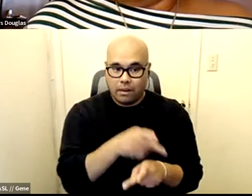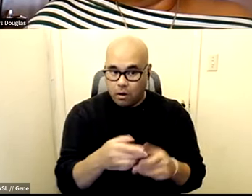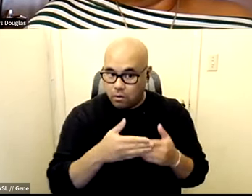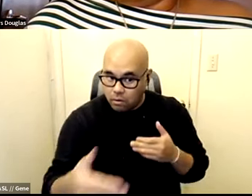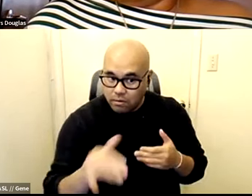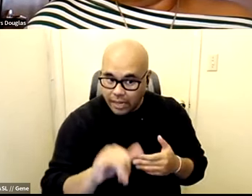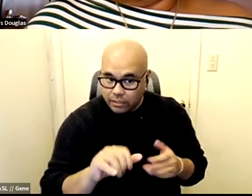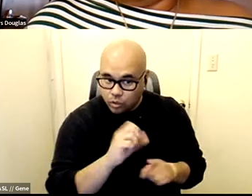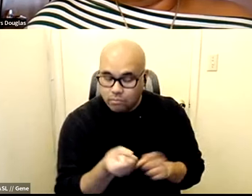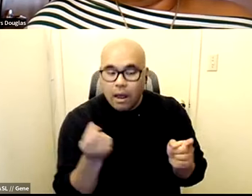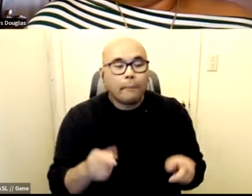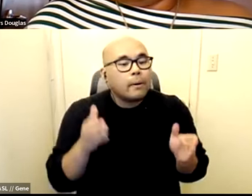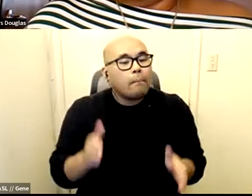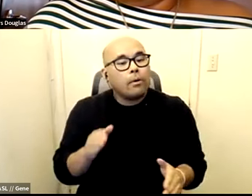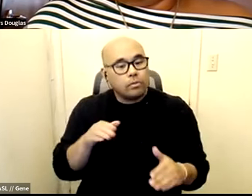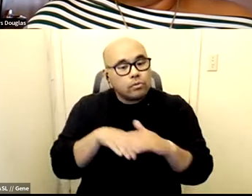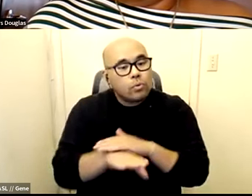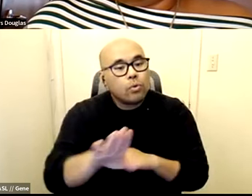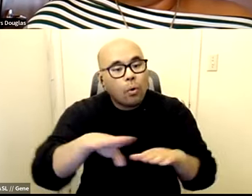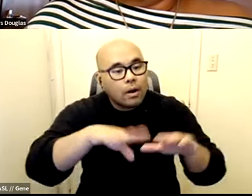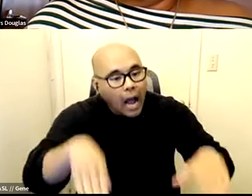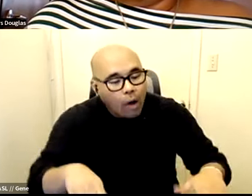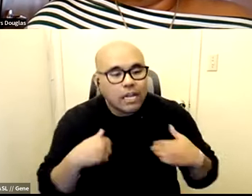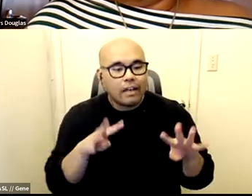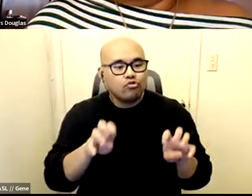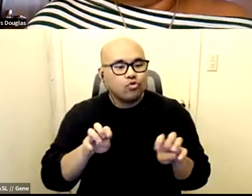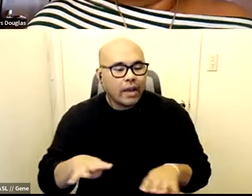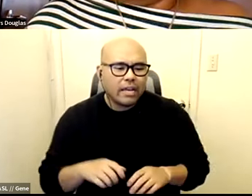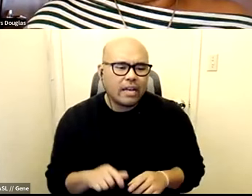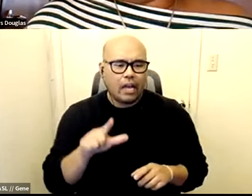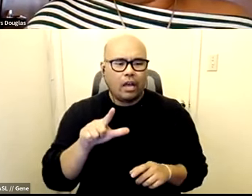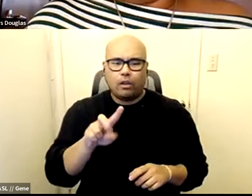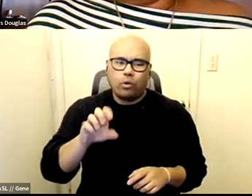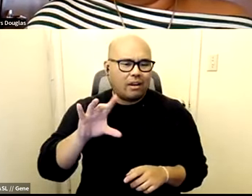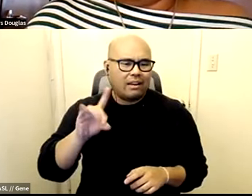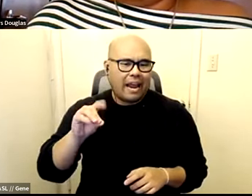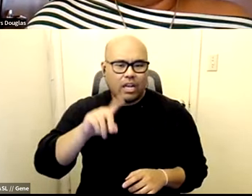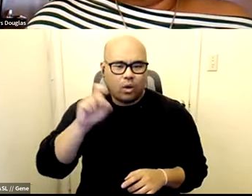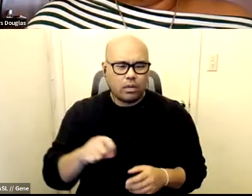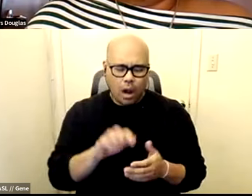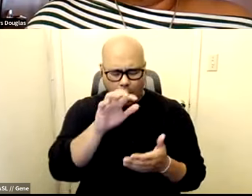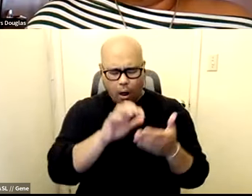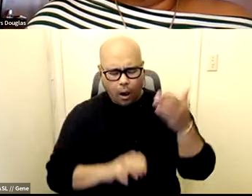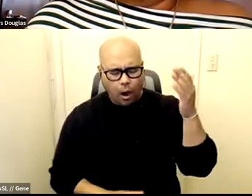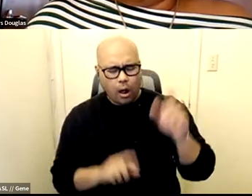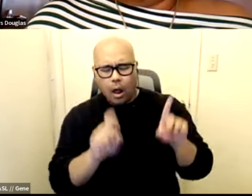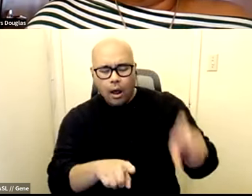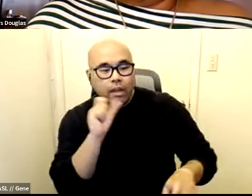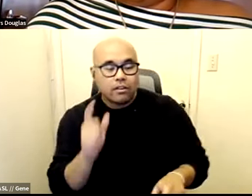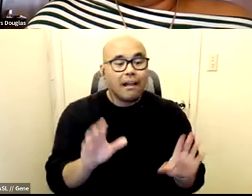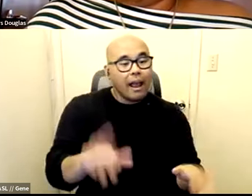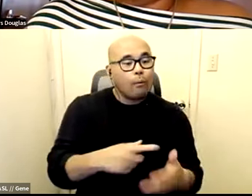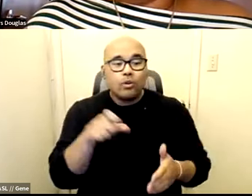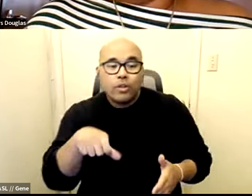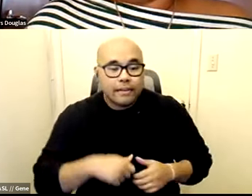someone comes to your house and and asks you this questionnaire of 280 questions um they don't just ask you hey what do you